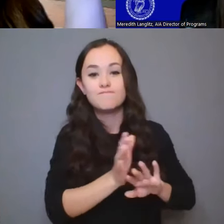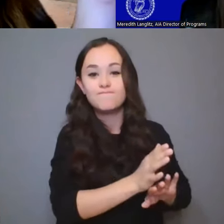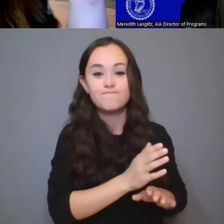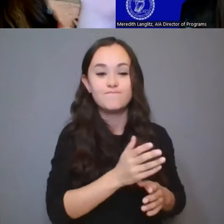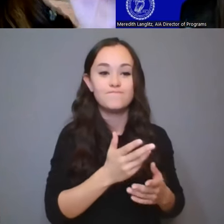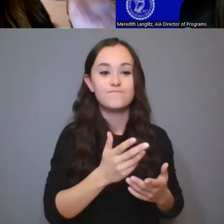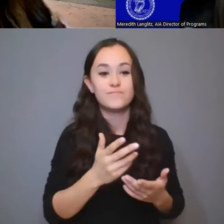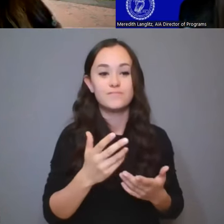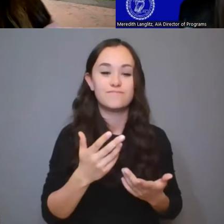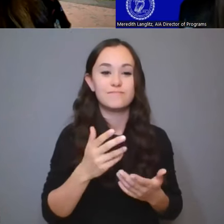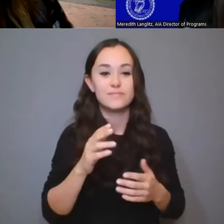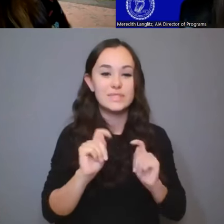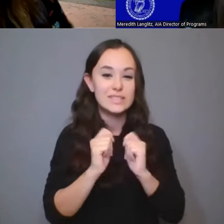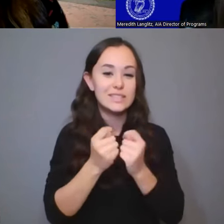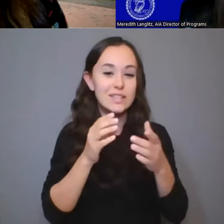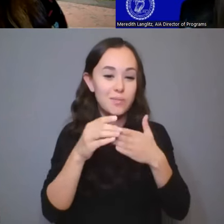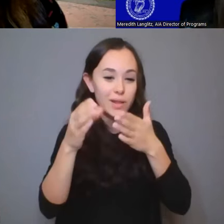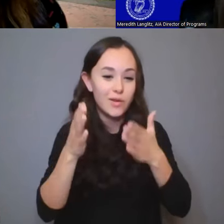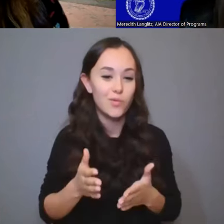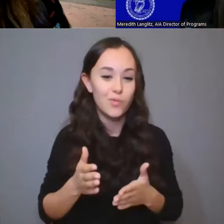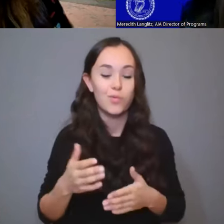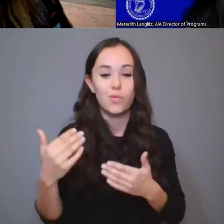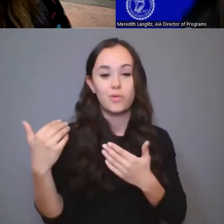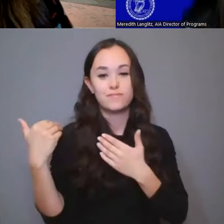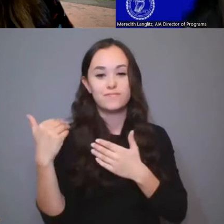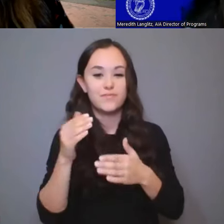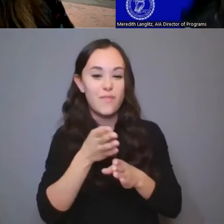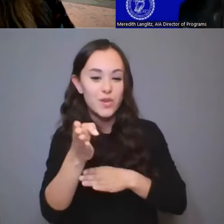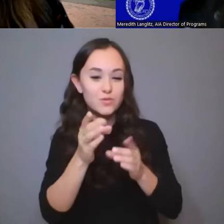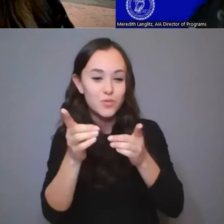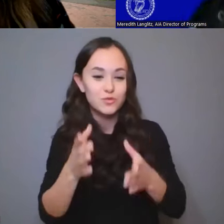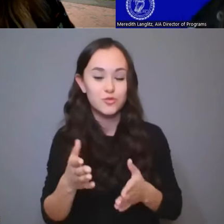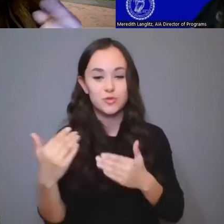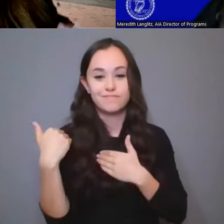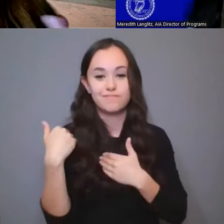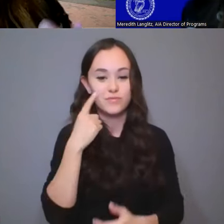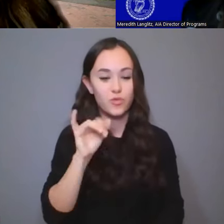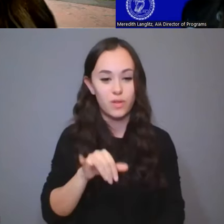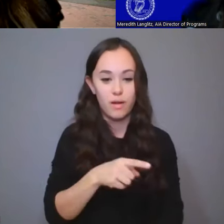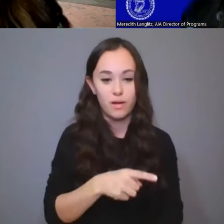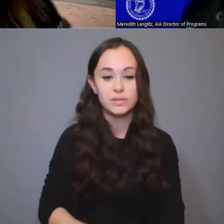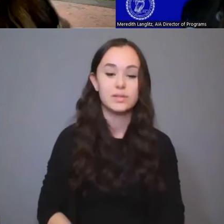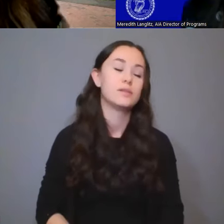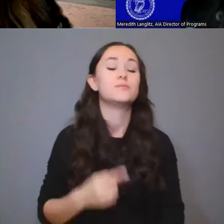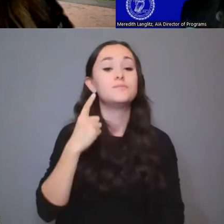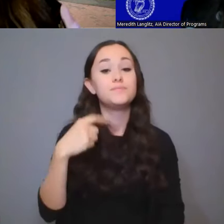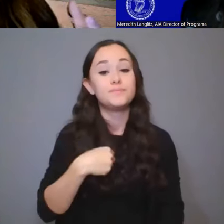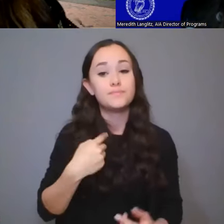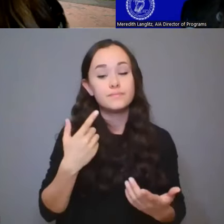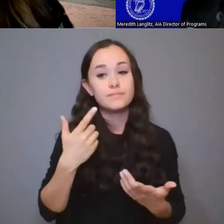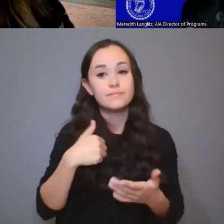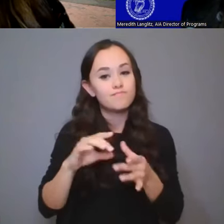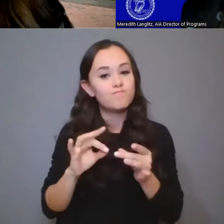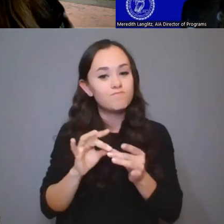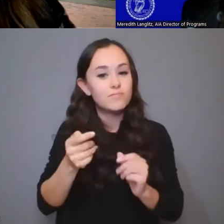or the team leaders within a project. For me, in thinking about, like, you know, when I talked a little bit about that, in